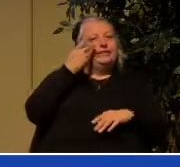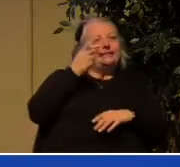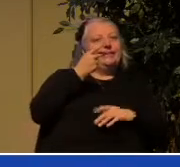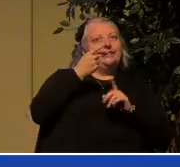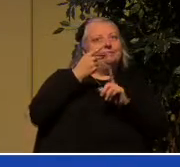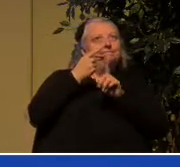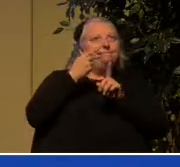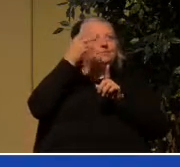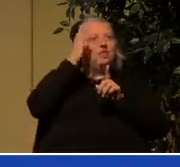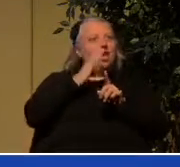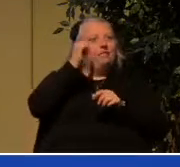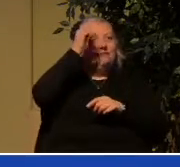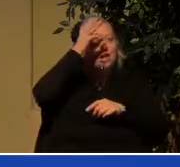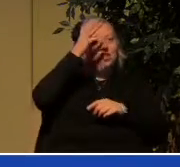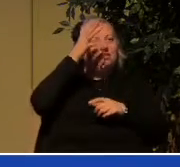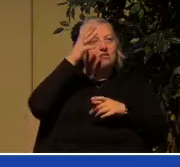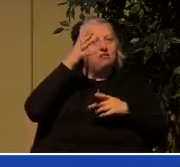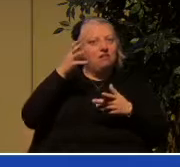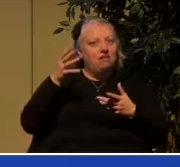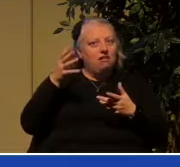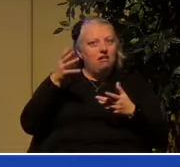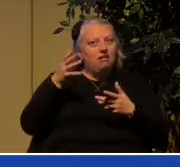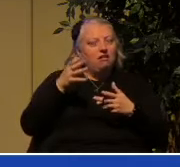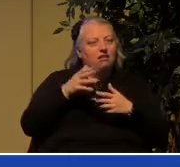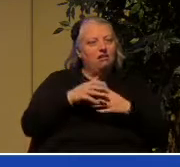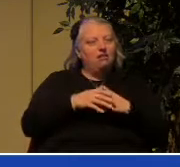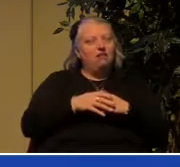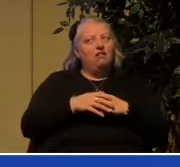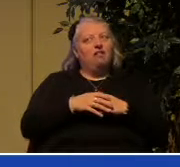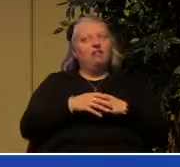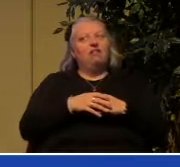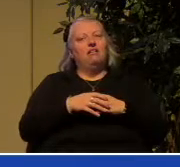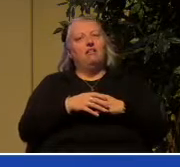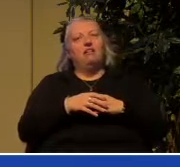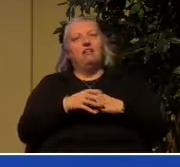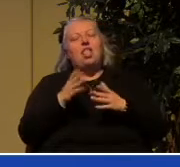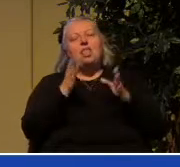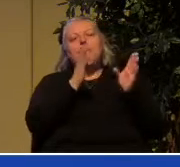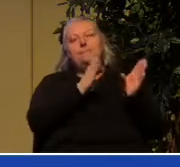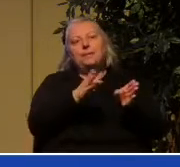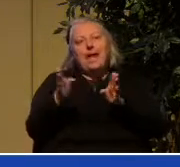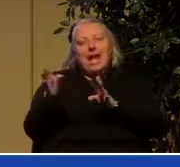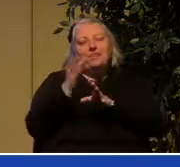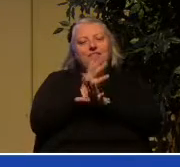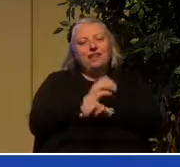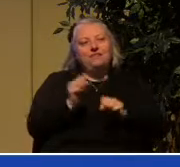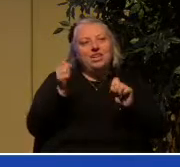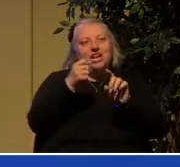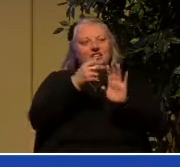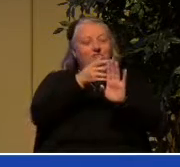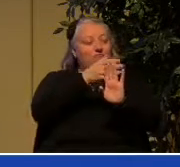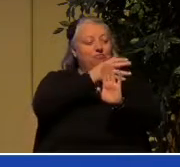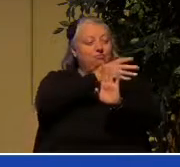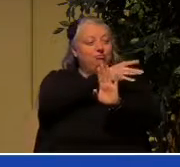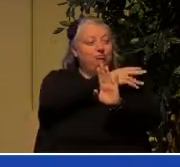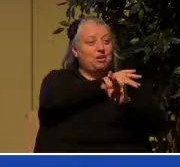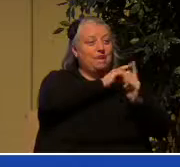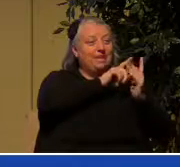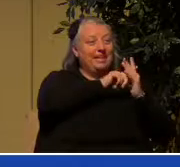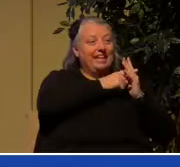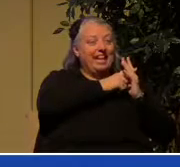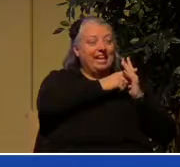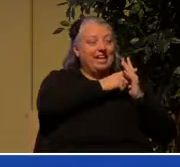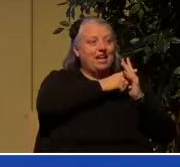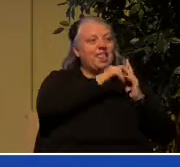save everybody so that you won't be mad at them anymore no no the plan of salvation from the very beginning was was